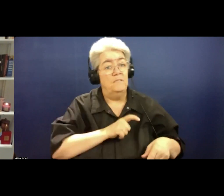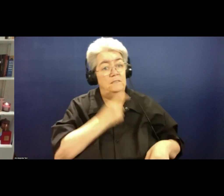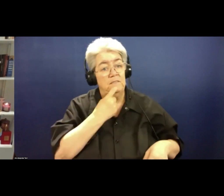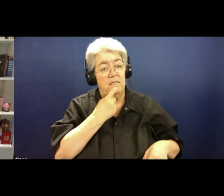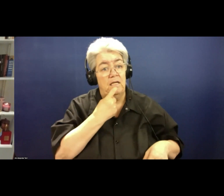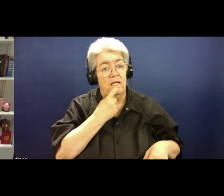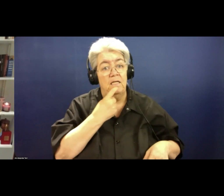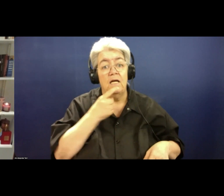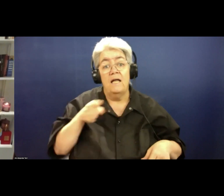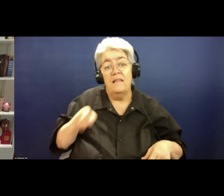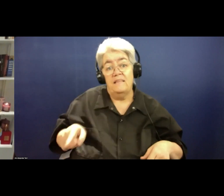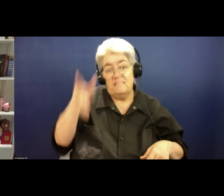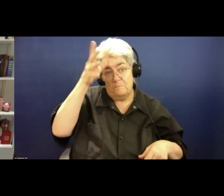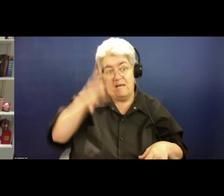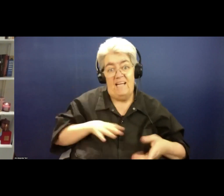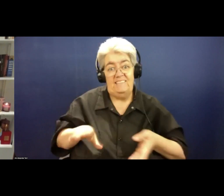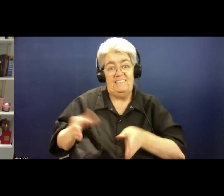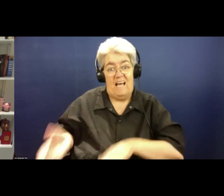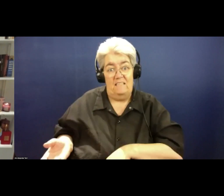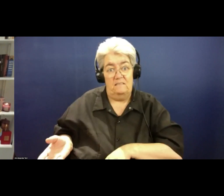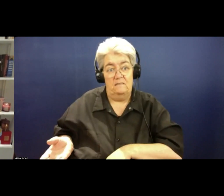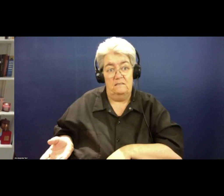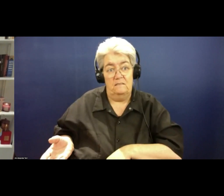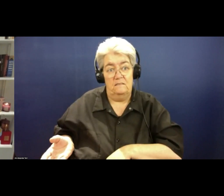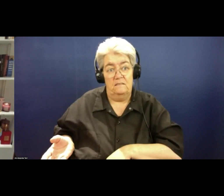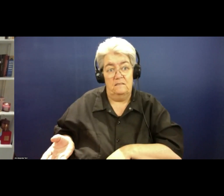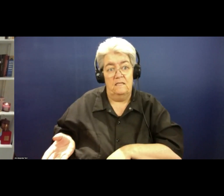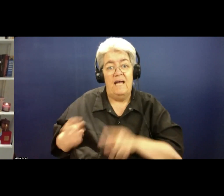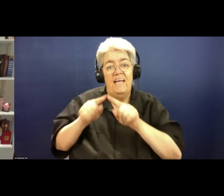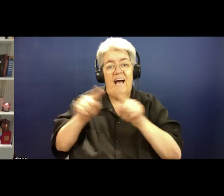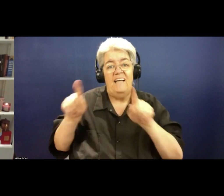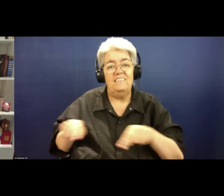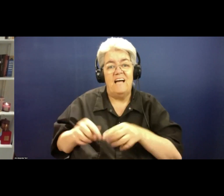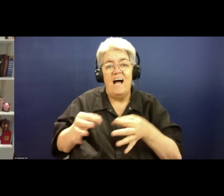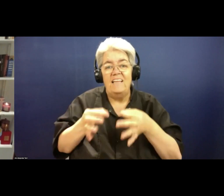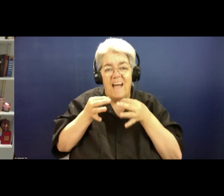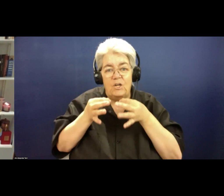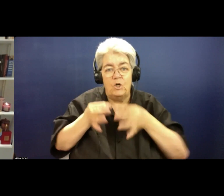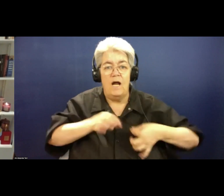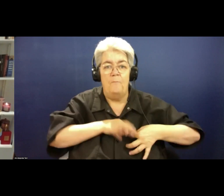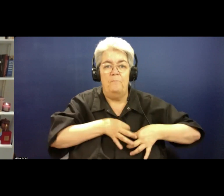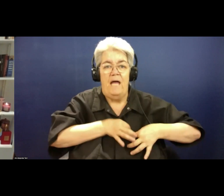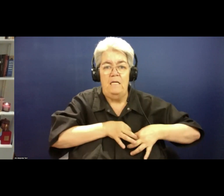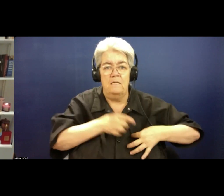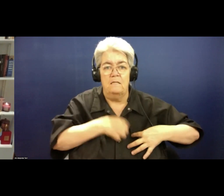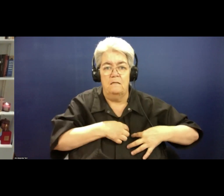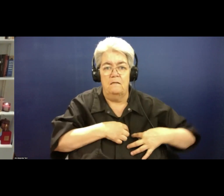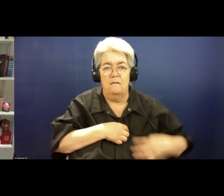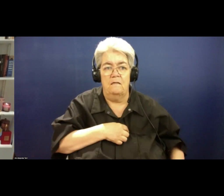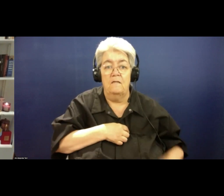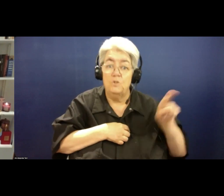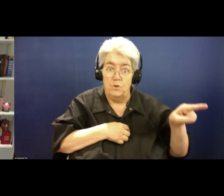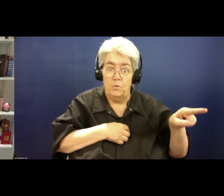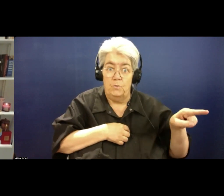said, there's a dead body here, a man's dead body here, with a letter pinned to his chest for you.